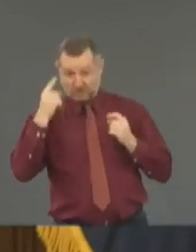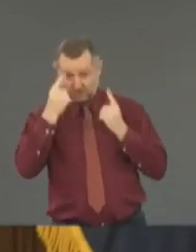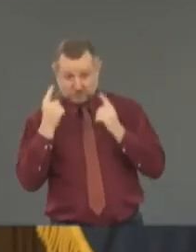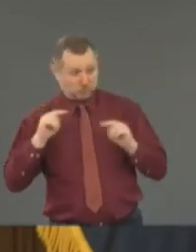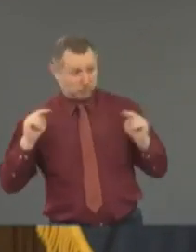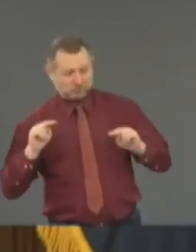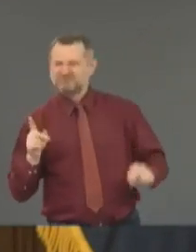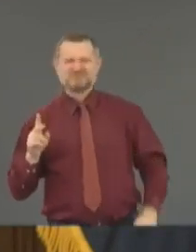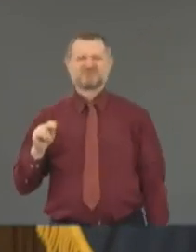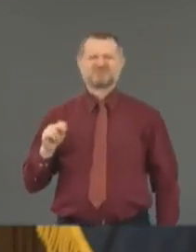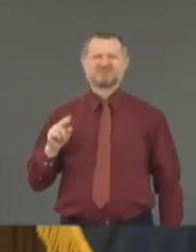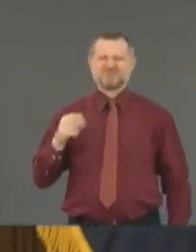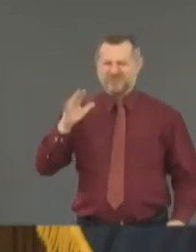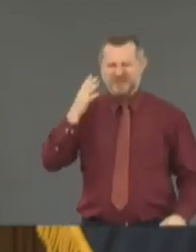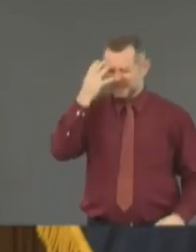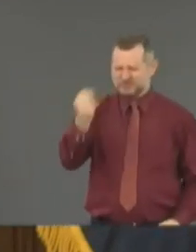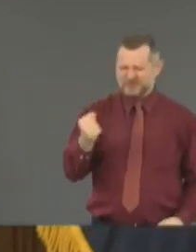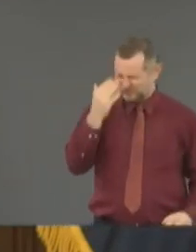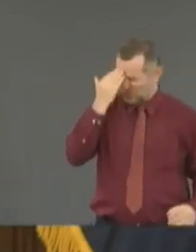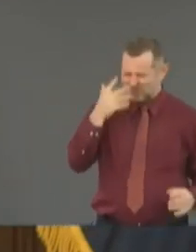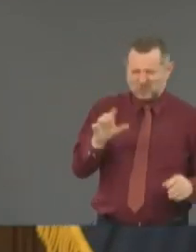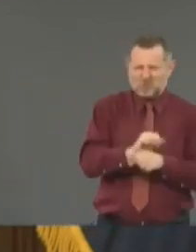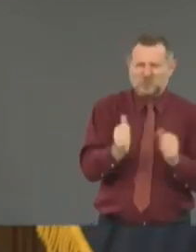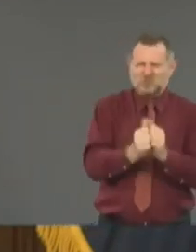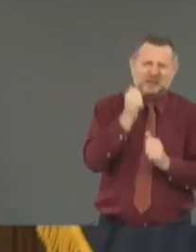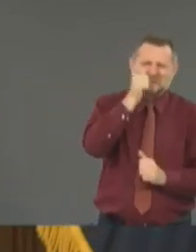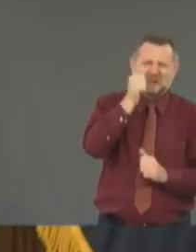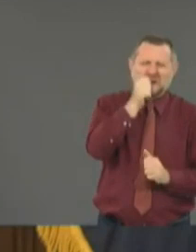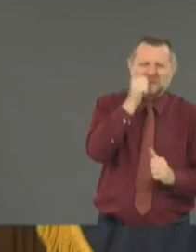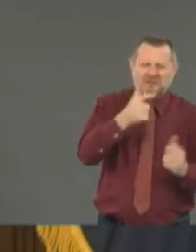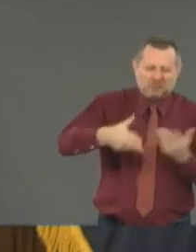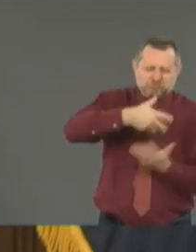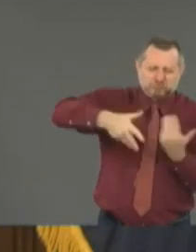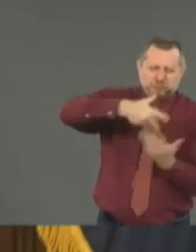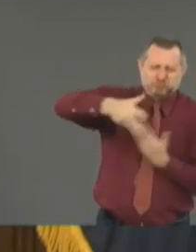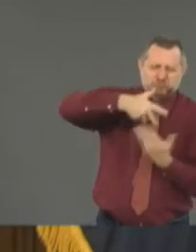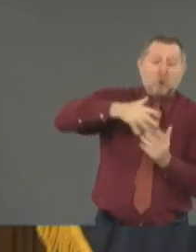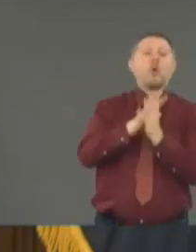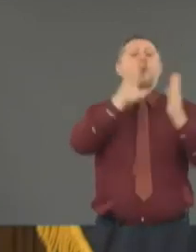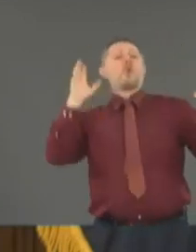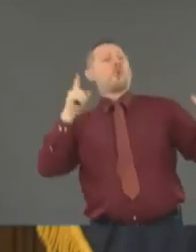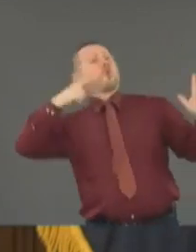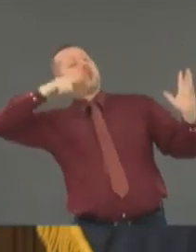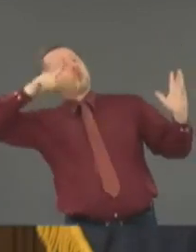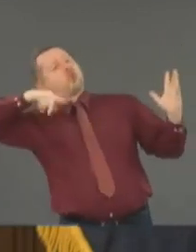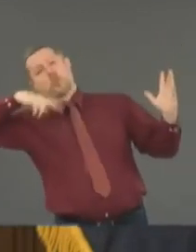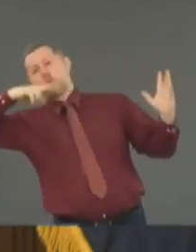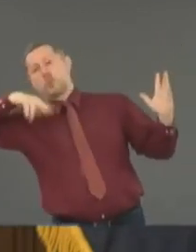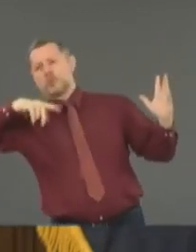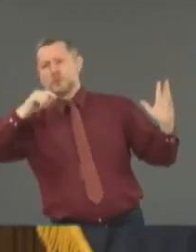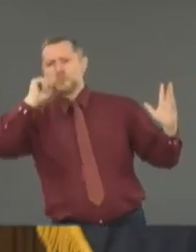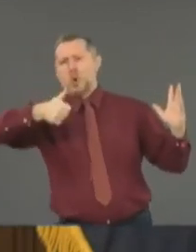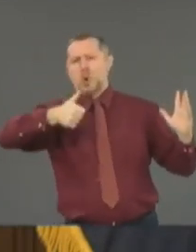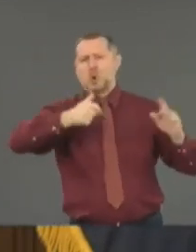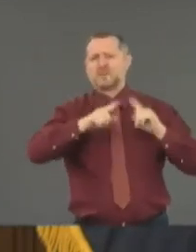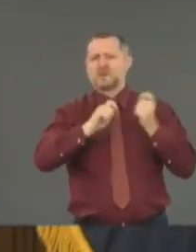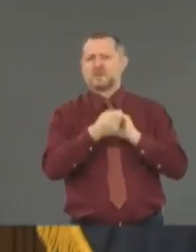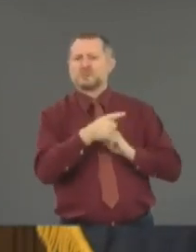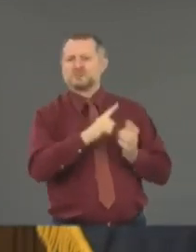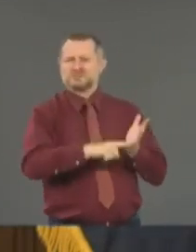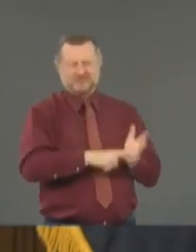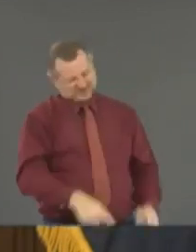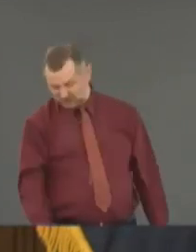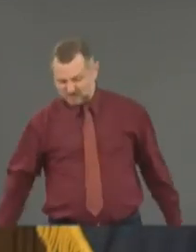tomorrow, after you make this ruling, how are you independent? And the whole